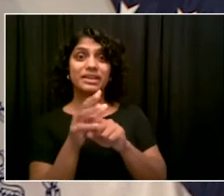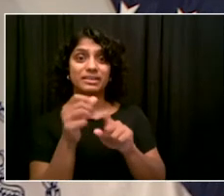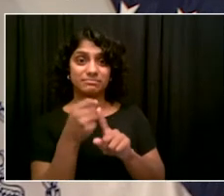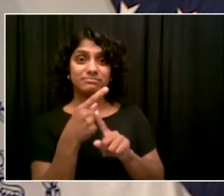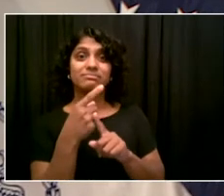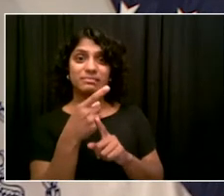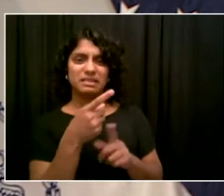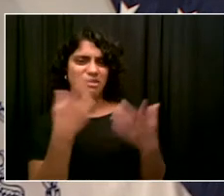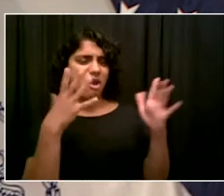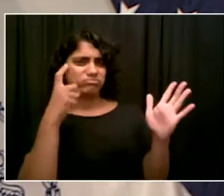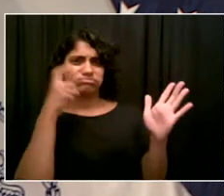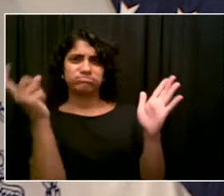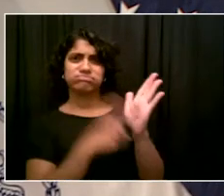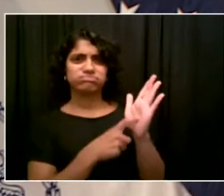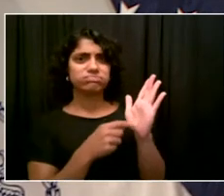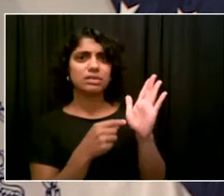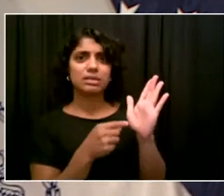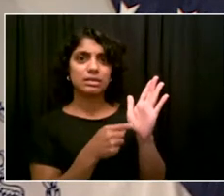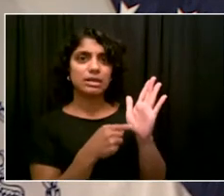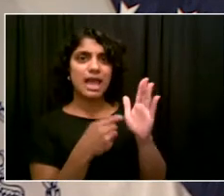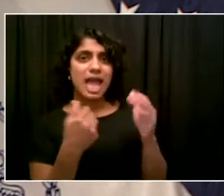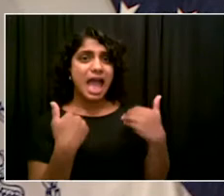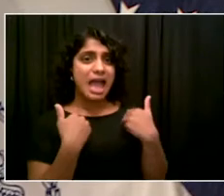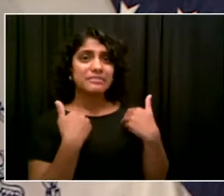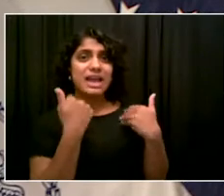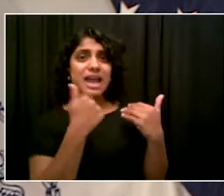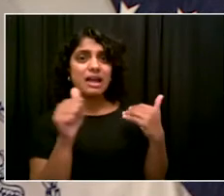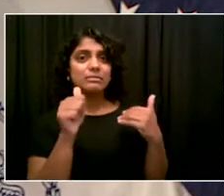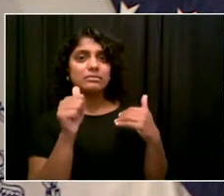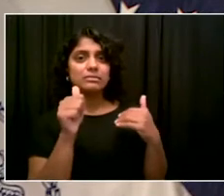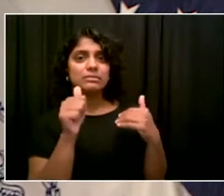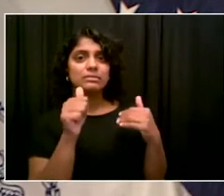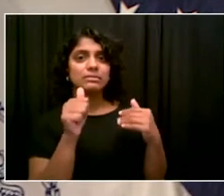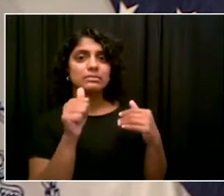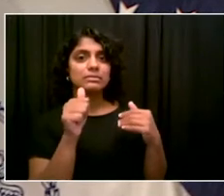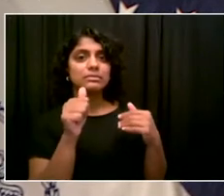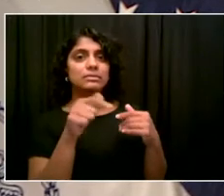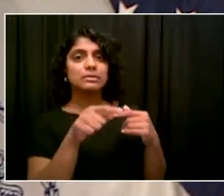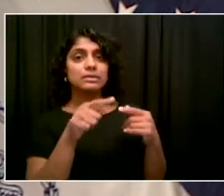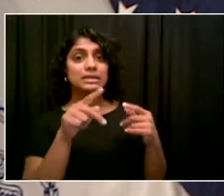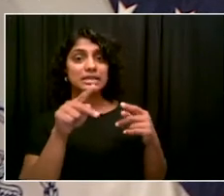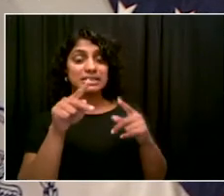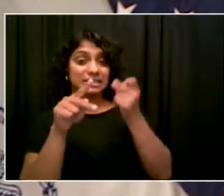strain of COVID. Very good question. And I'm going to turn it to Dr. Choksi.